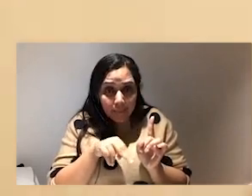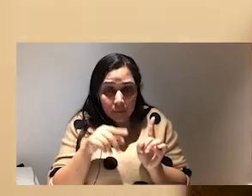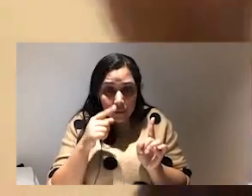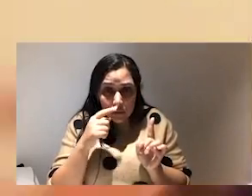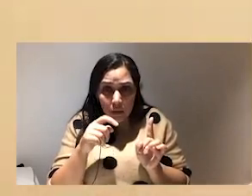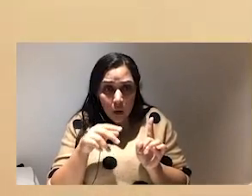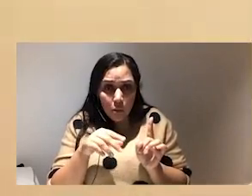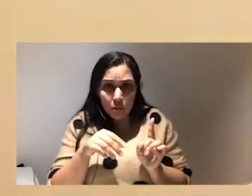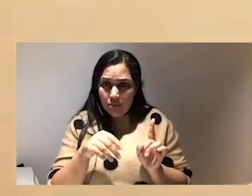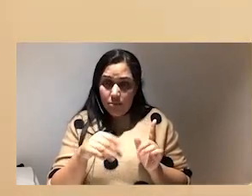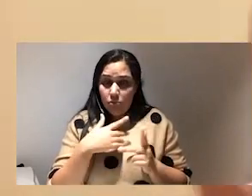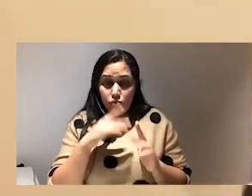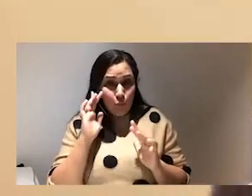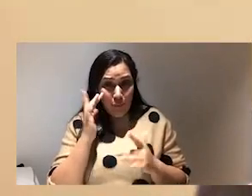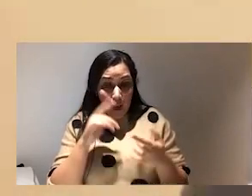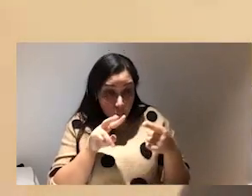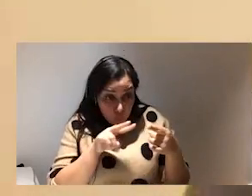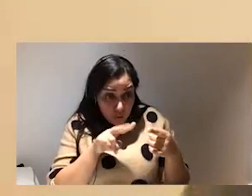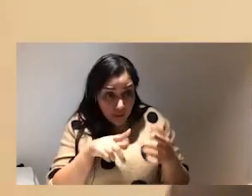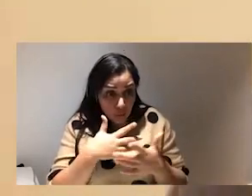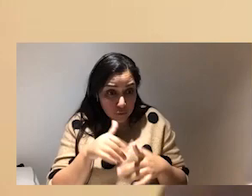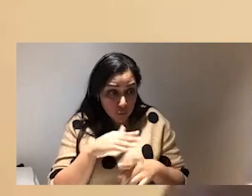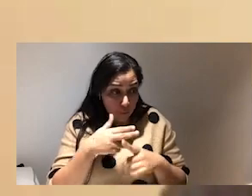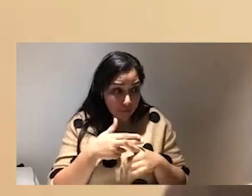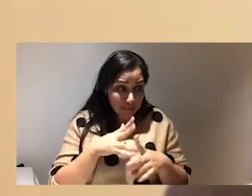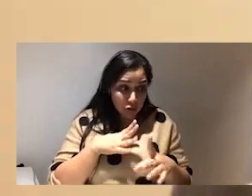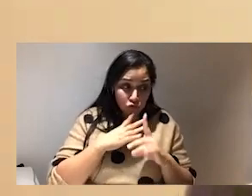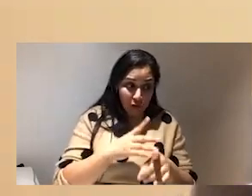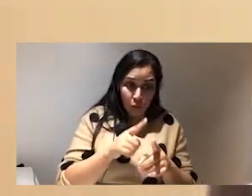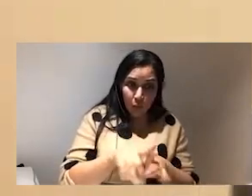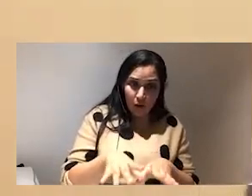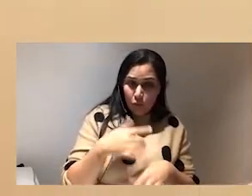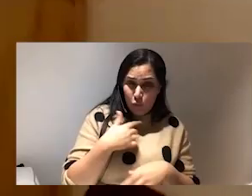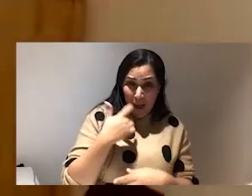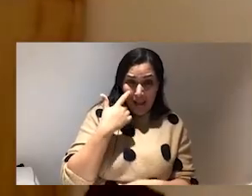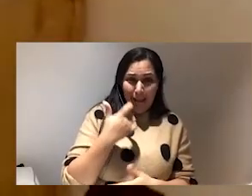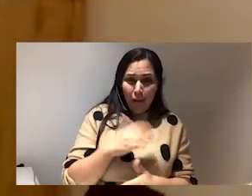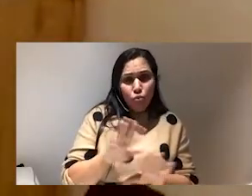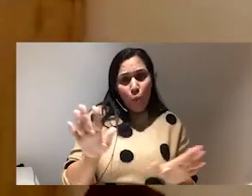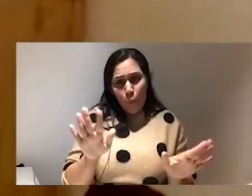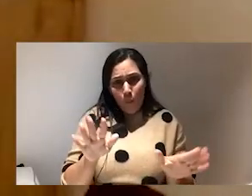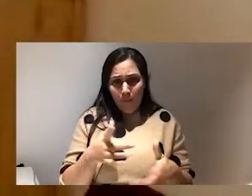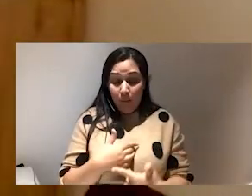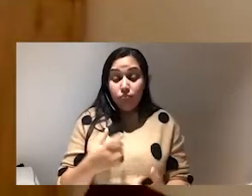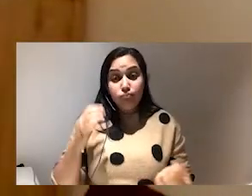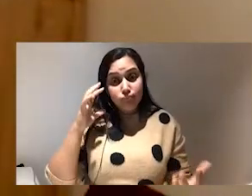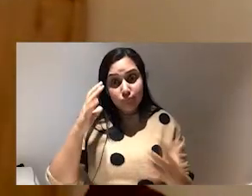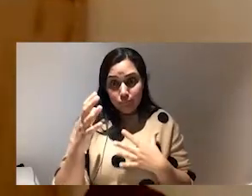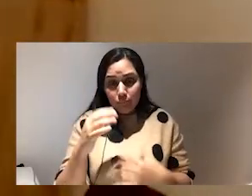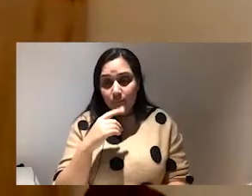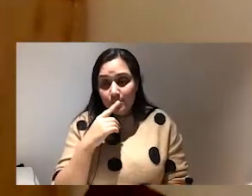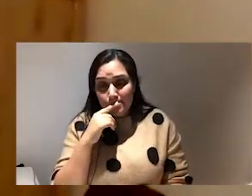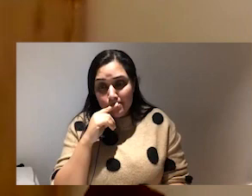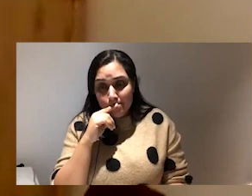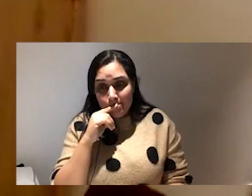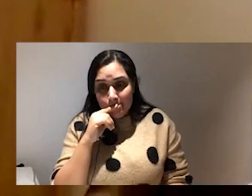going to double digits look what he's making me do do i really care do i really care no and i feel that and part of you know the